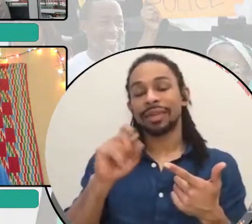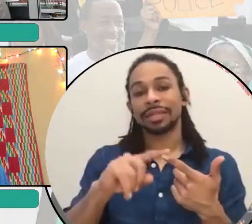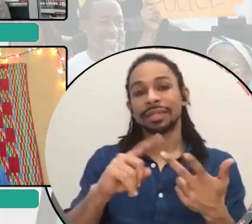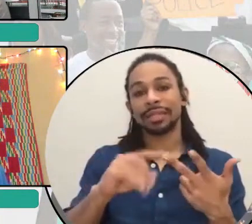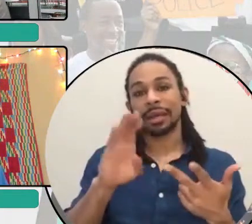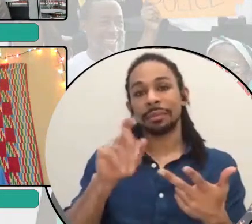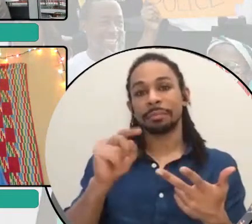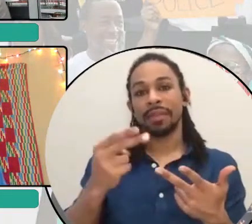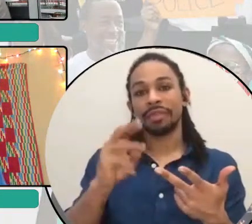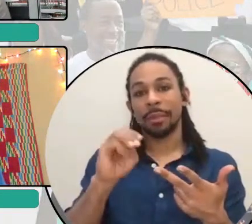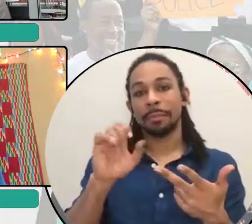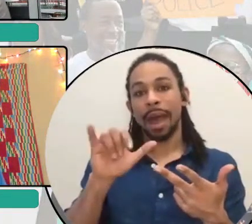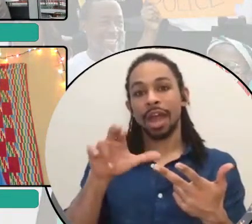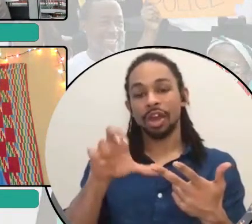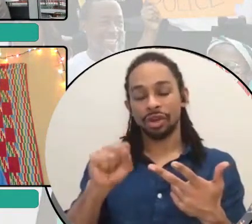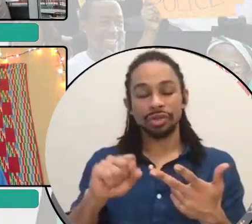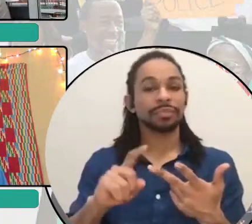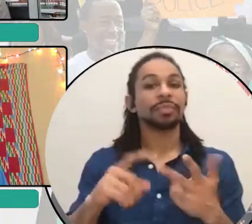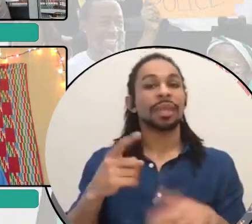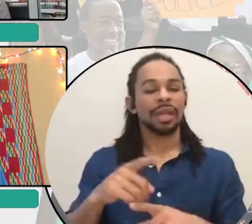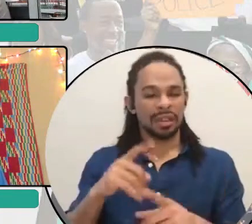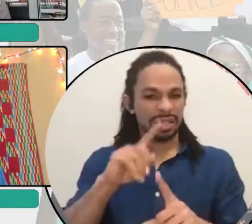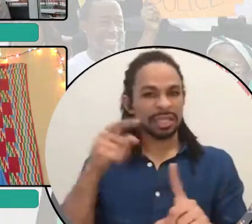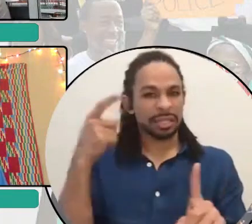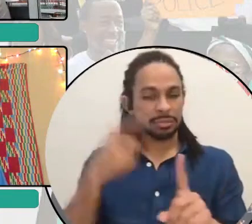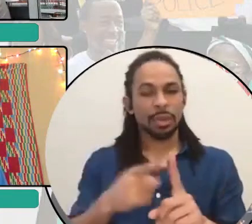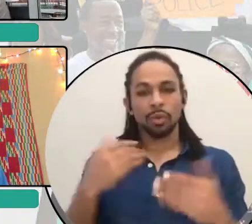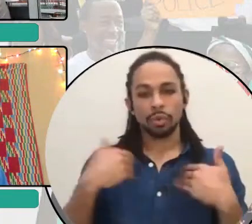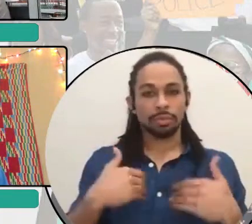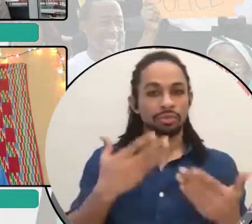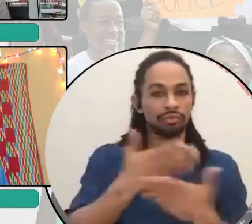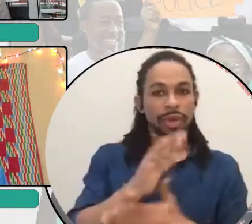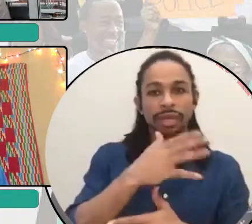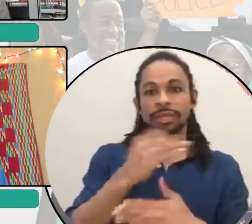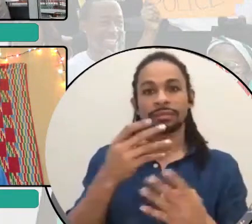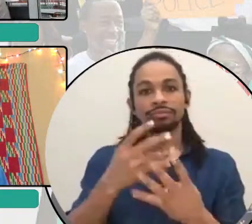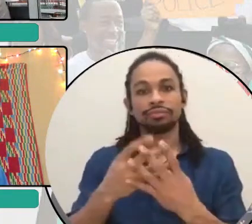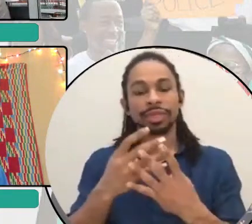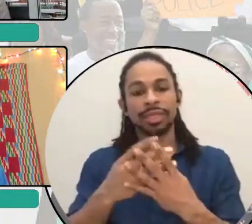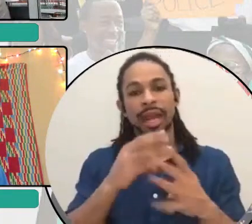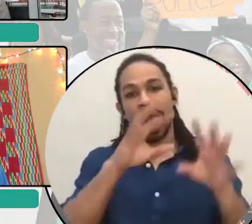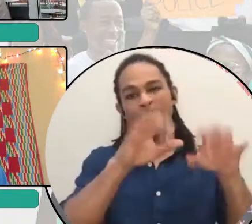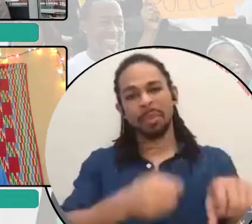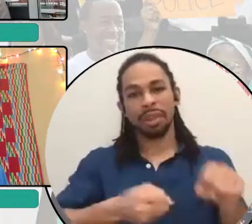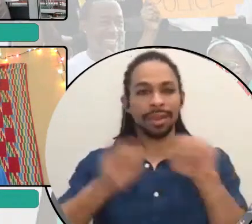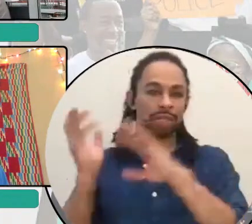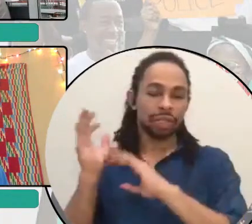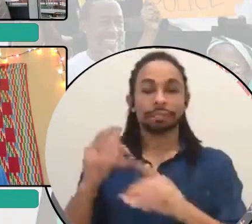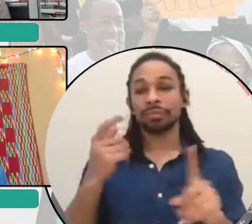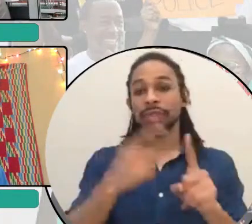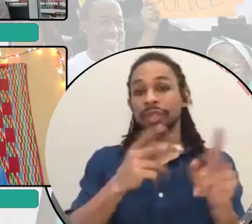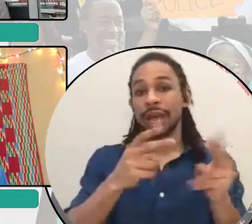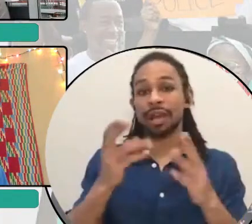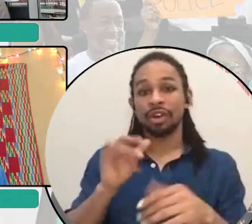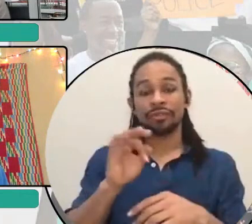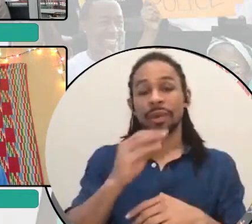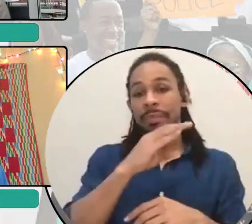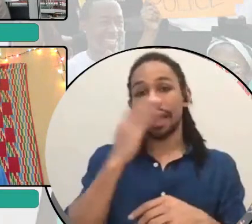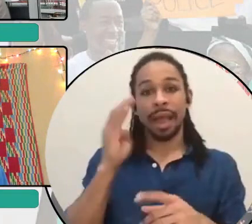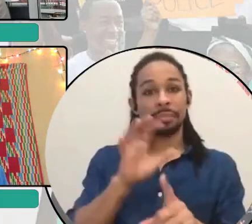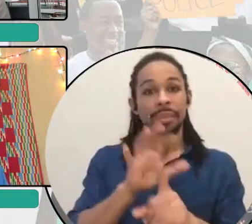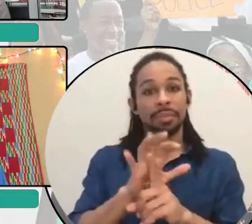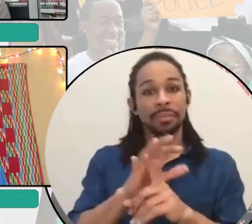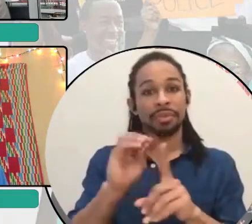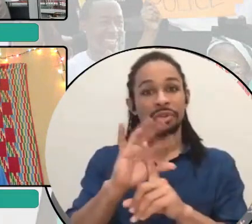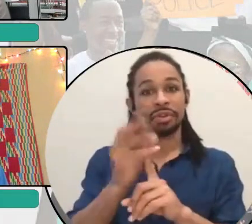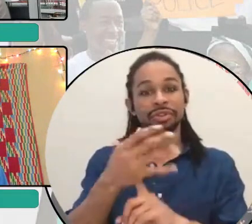an advocate for human rights. prison abolition. She's the editor of Black Popular Culture and author